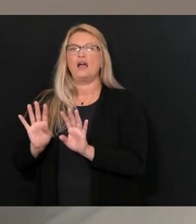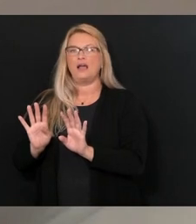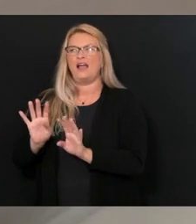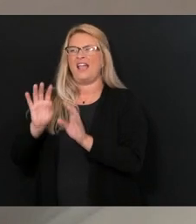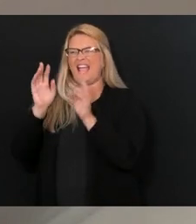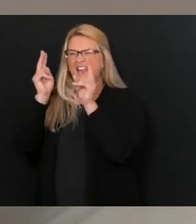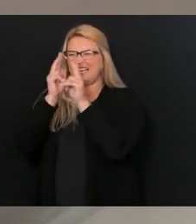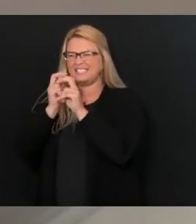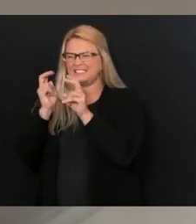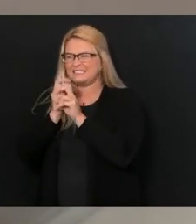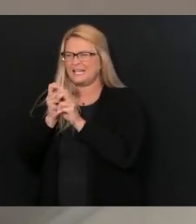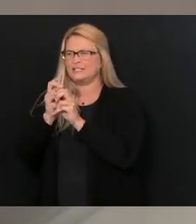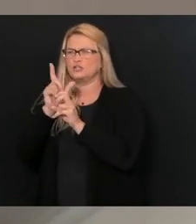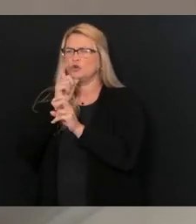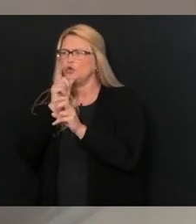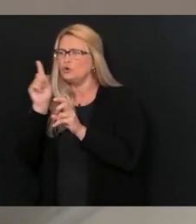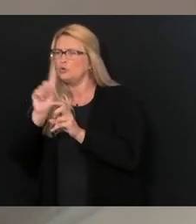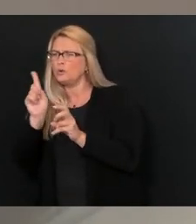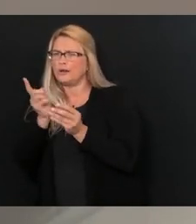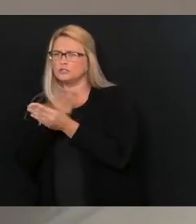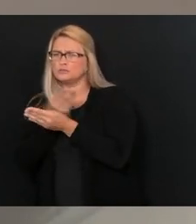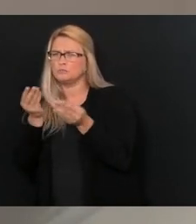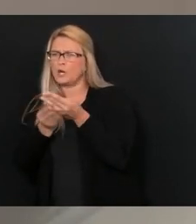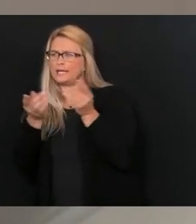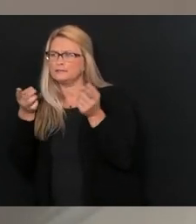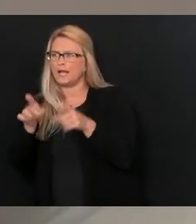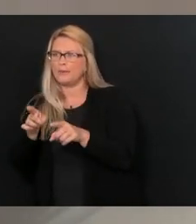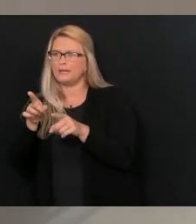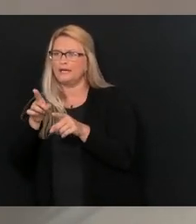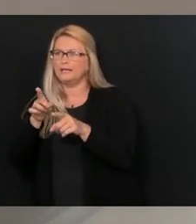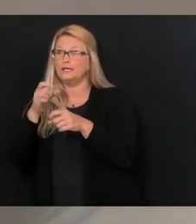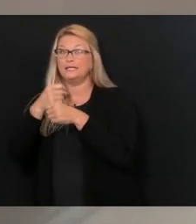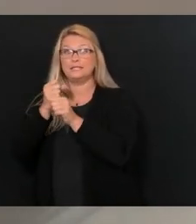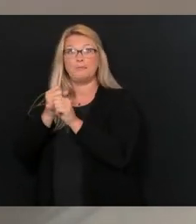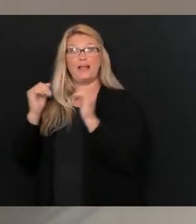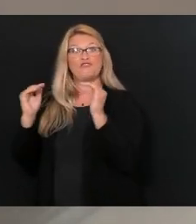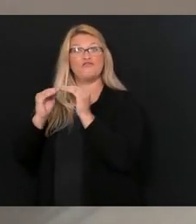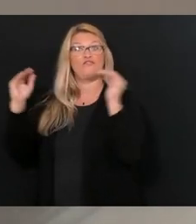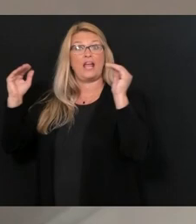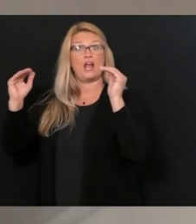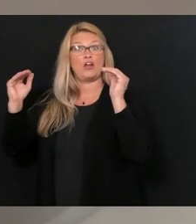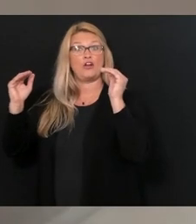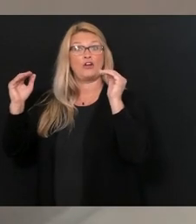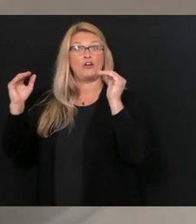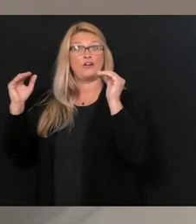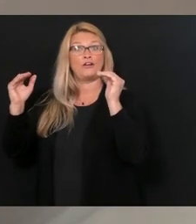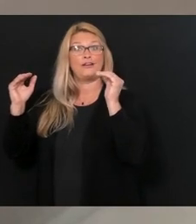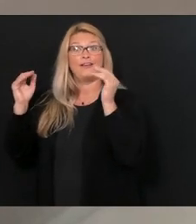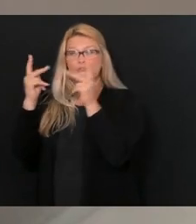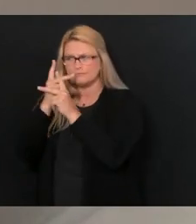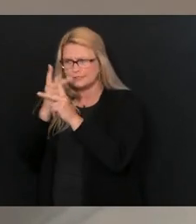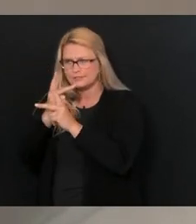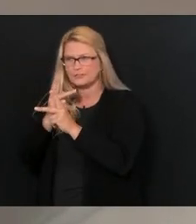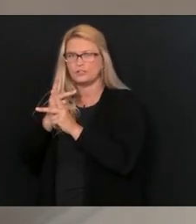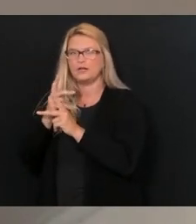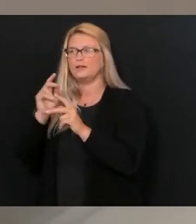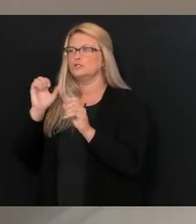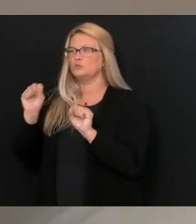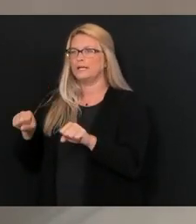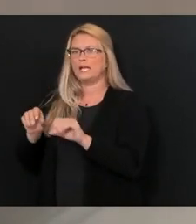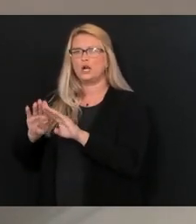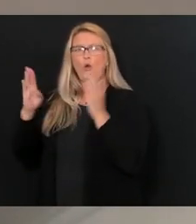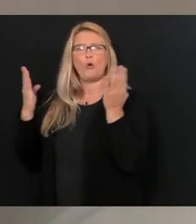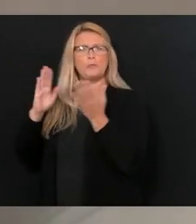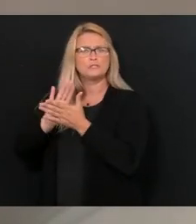in each county so that we could make a fair assessment about the risk of opening of businesses and schools and